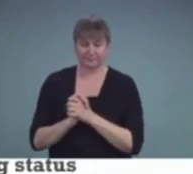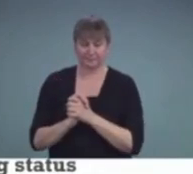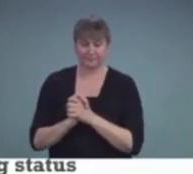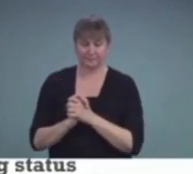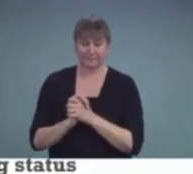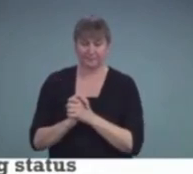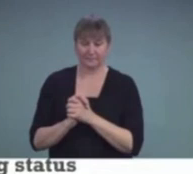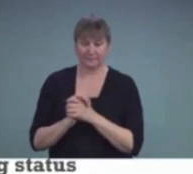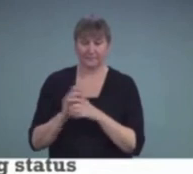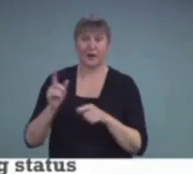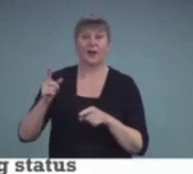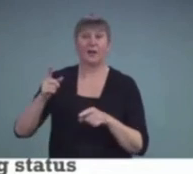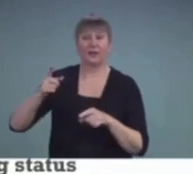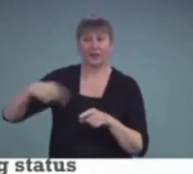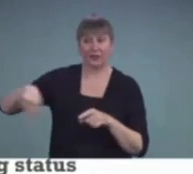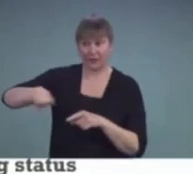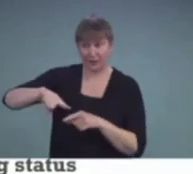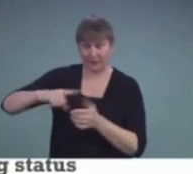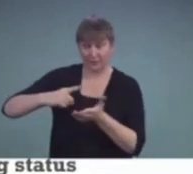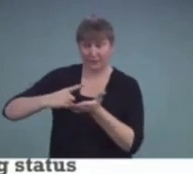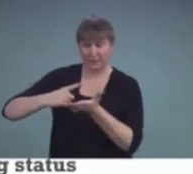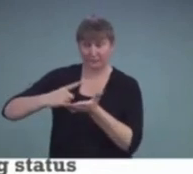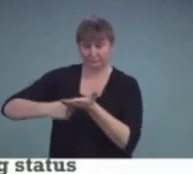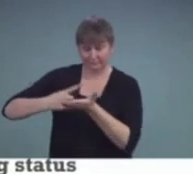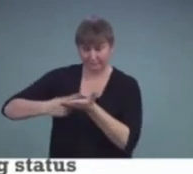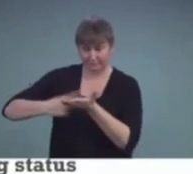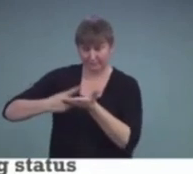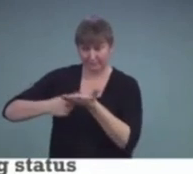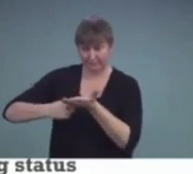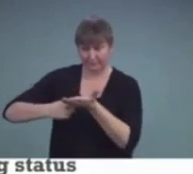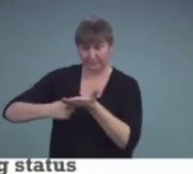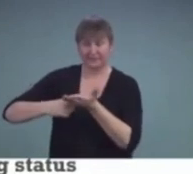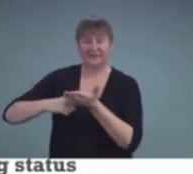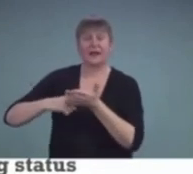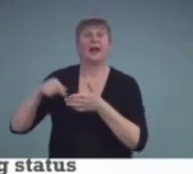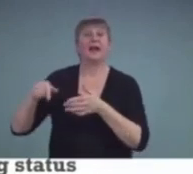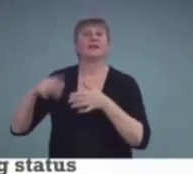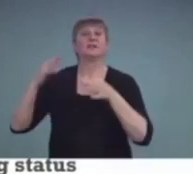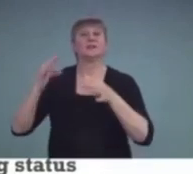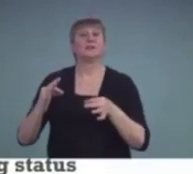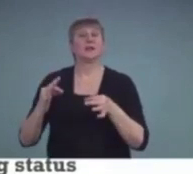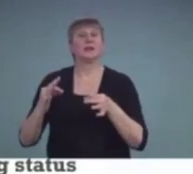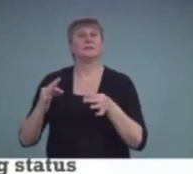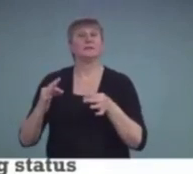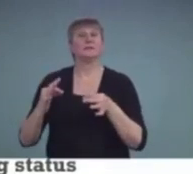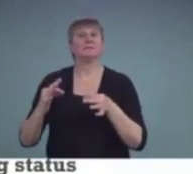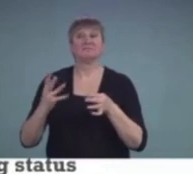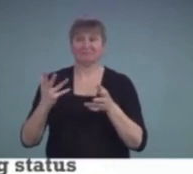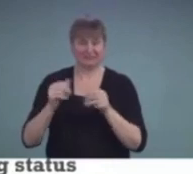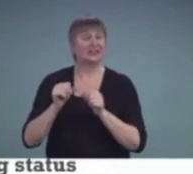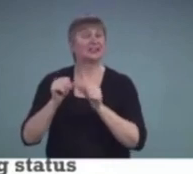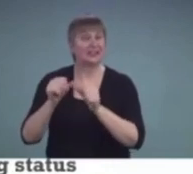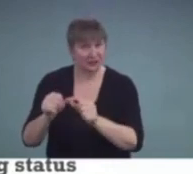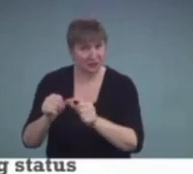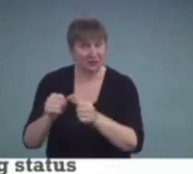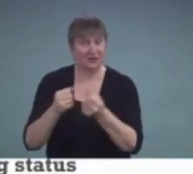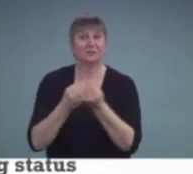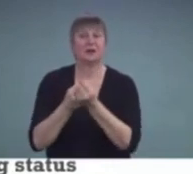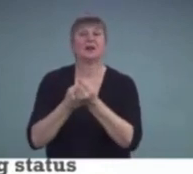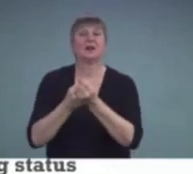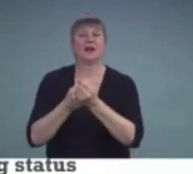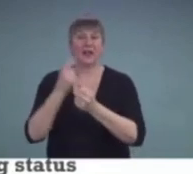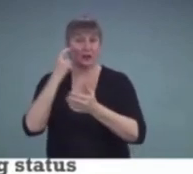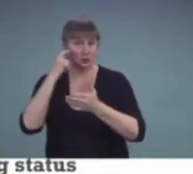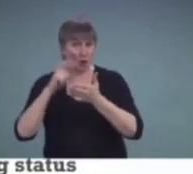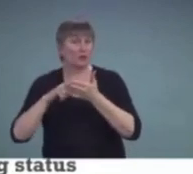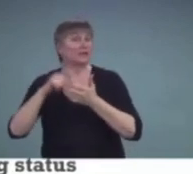determined that he would continue. They indicated that he had a hearing aid, but there